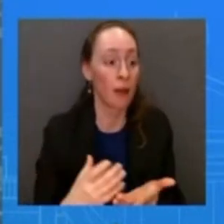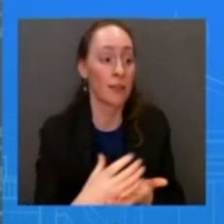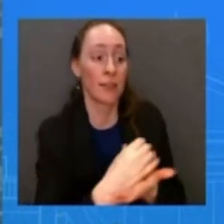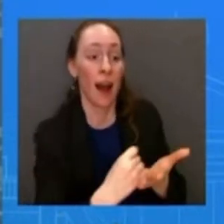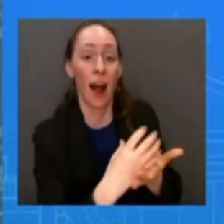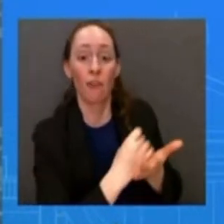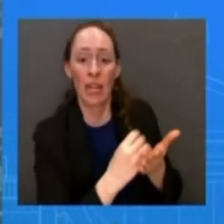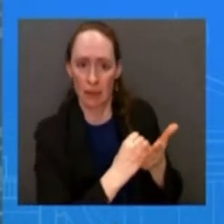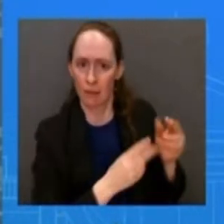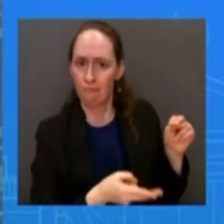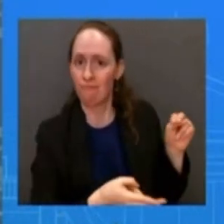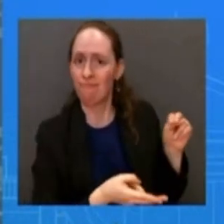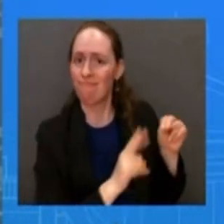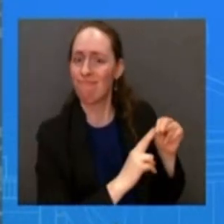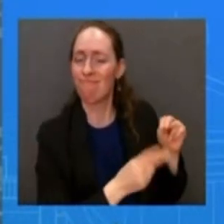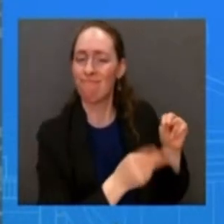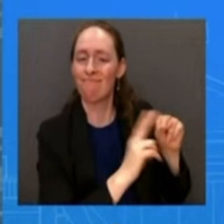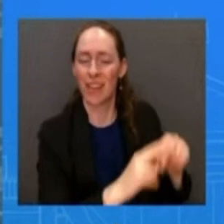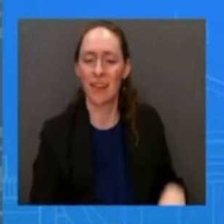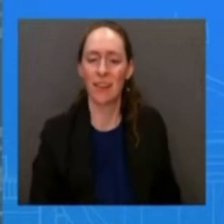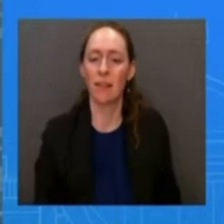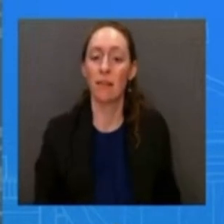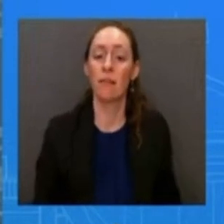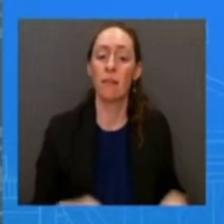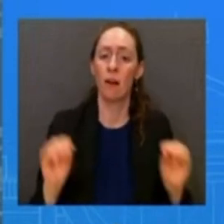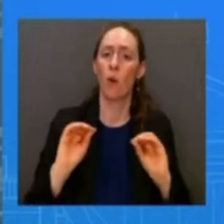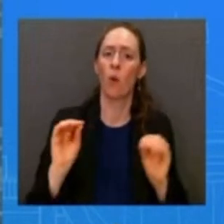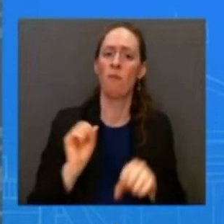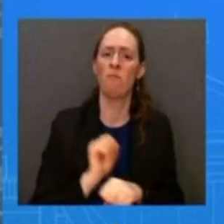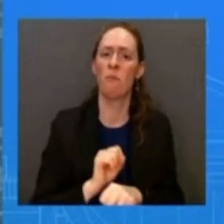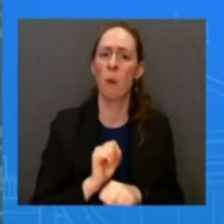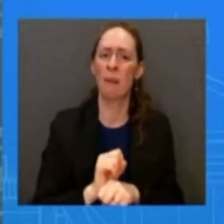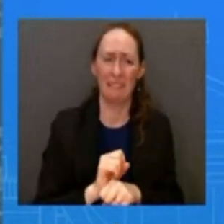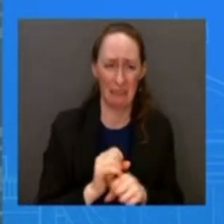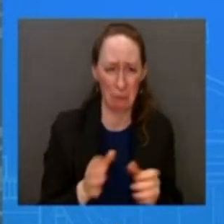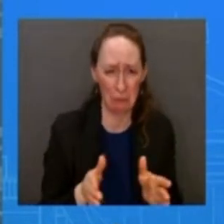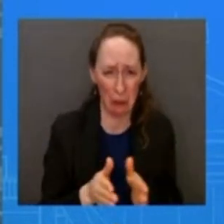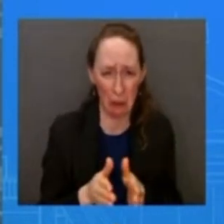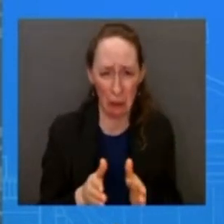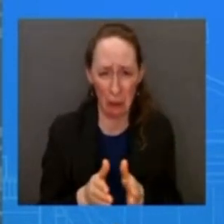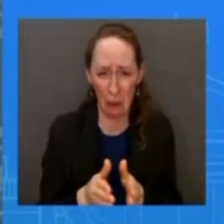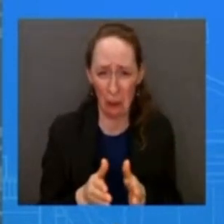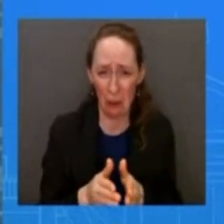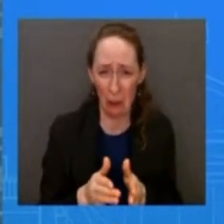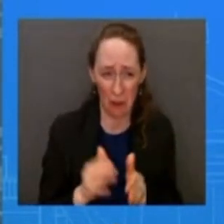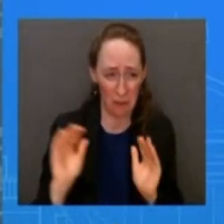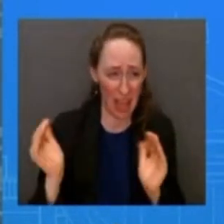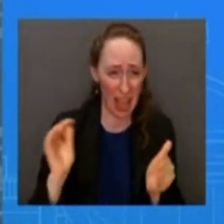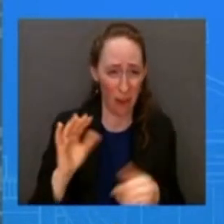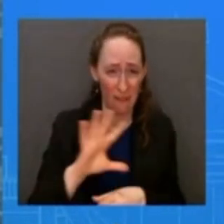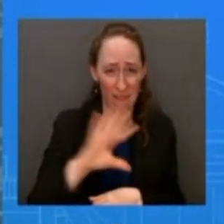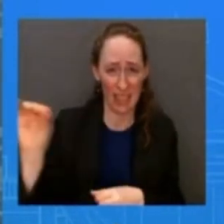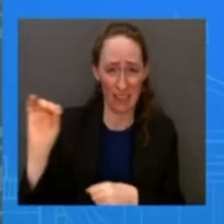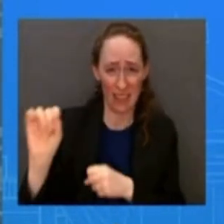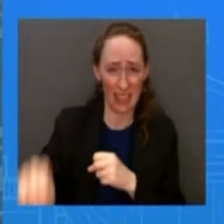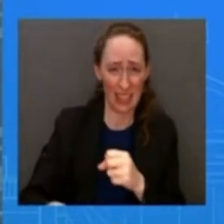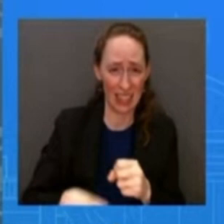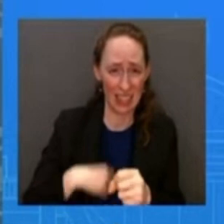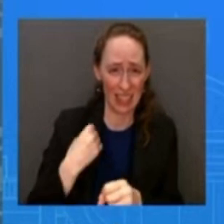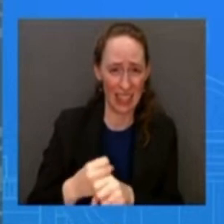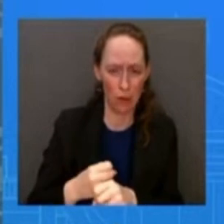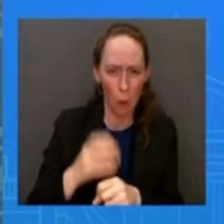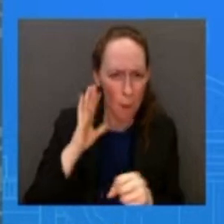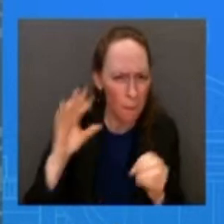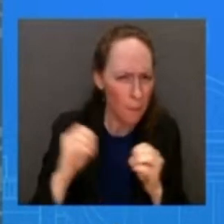remains at its lowest level since 1969 and job growth remains resilient with more than 500 000 uh created last